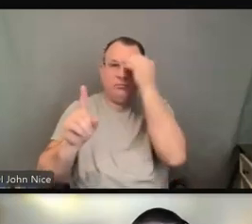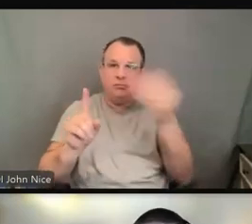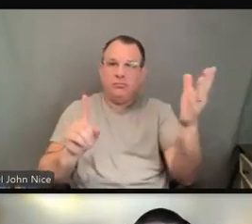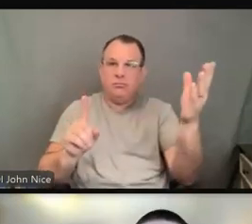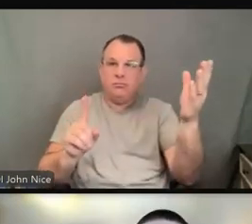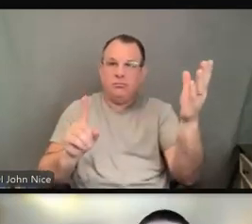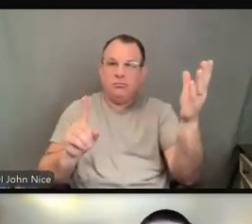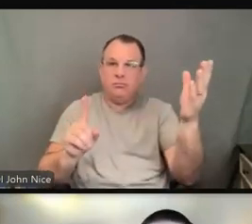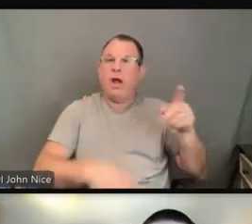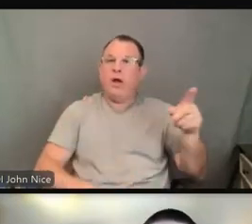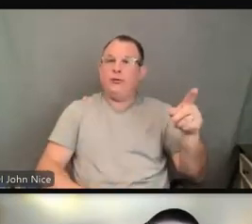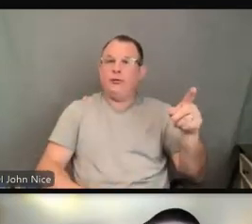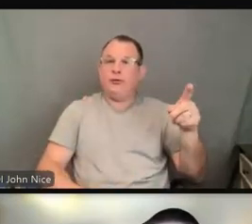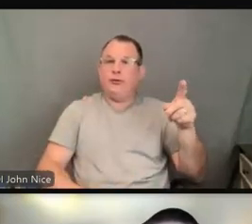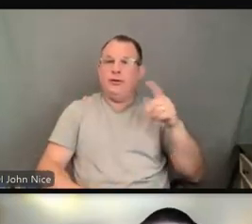about communication.